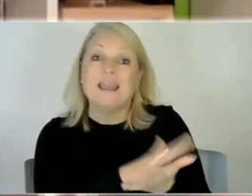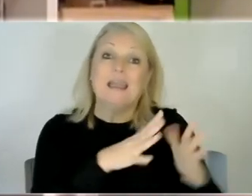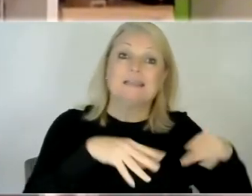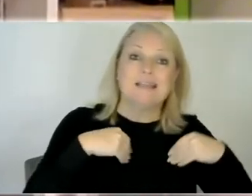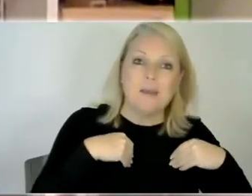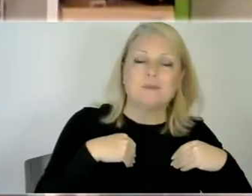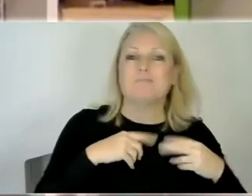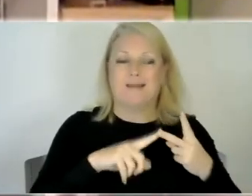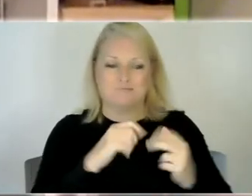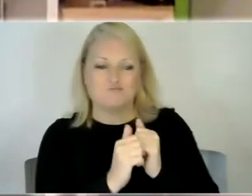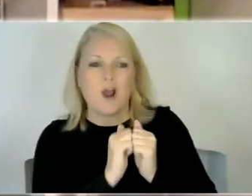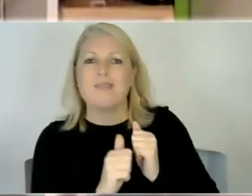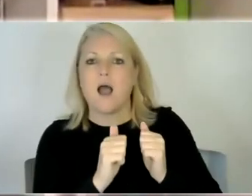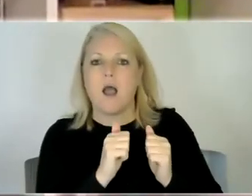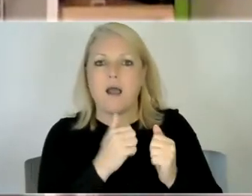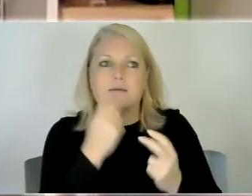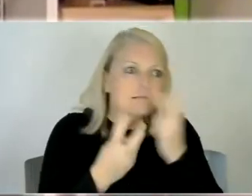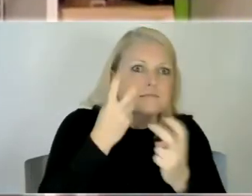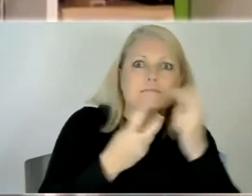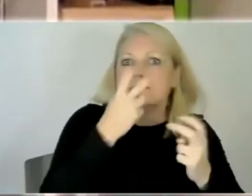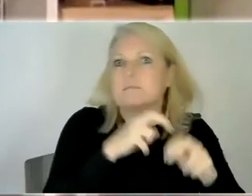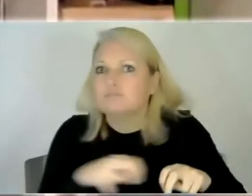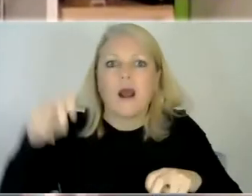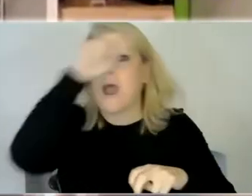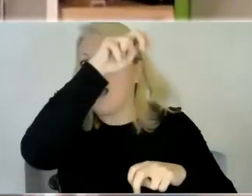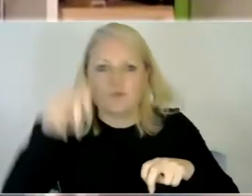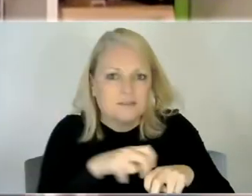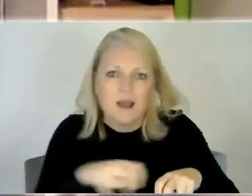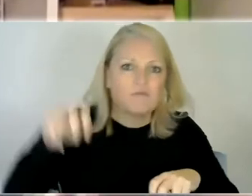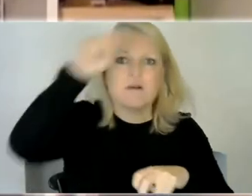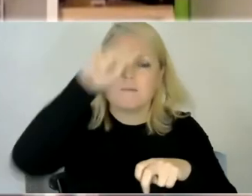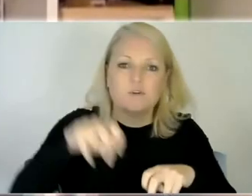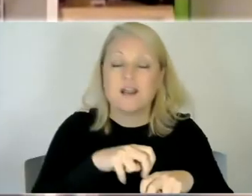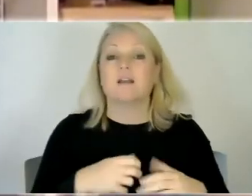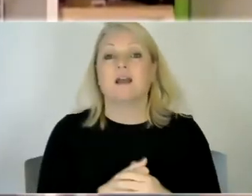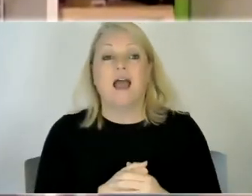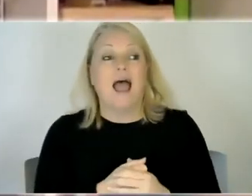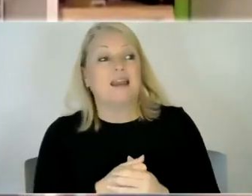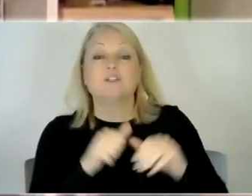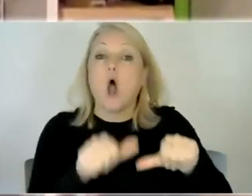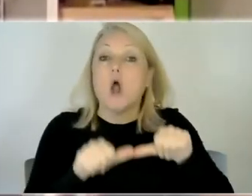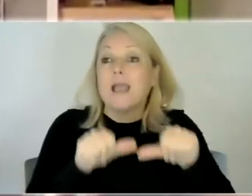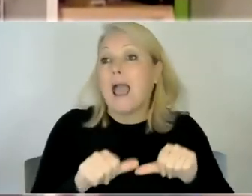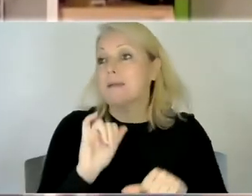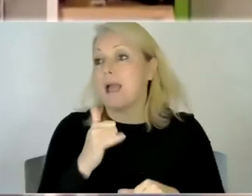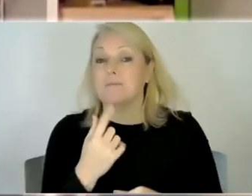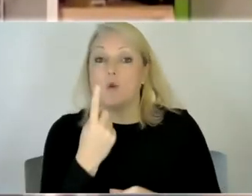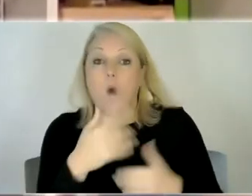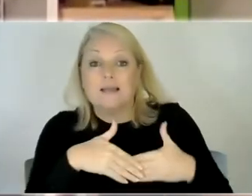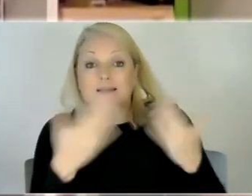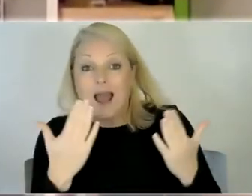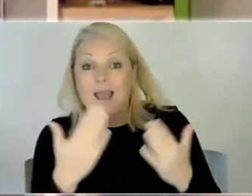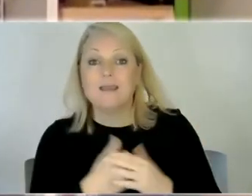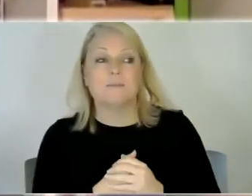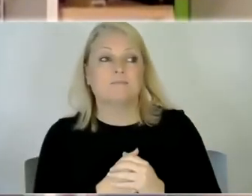down and then you know it's just that that's all you do and again it's fine for a day or it's fine for you know if he's doing that